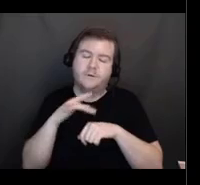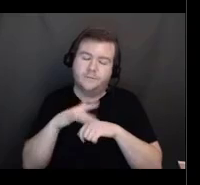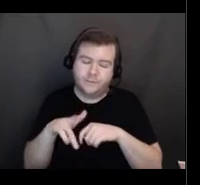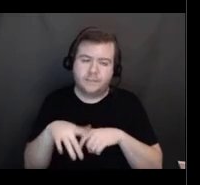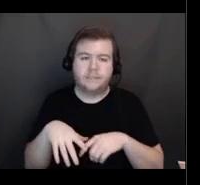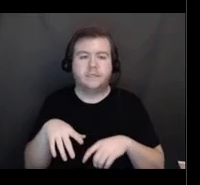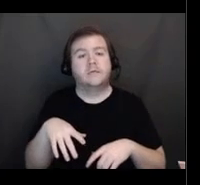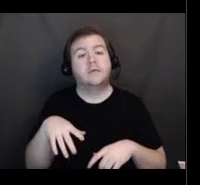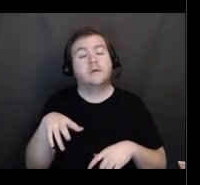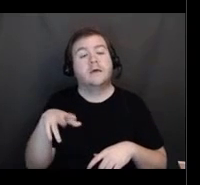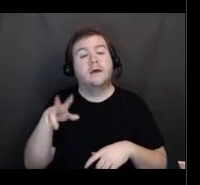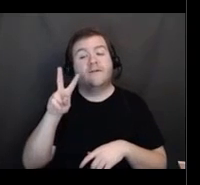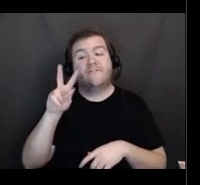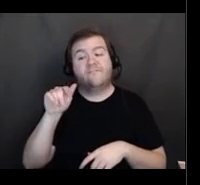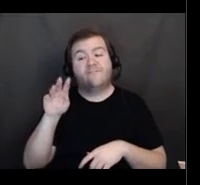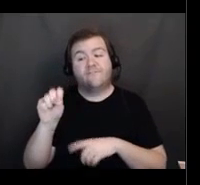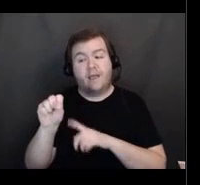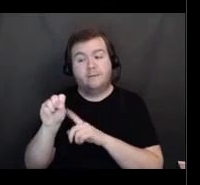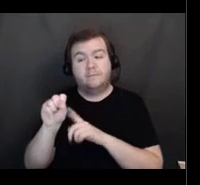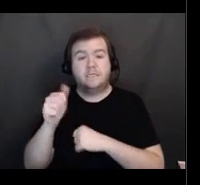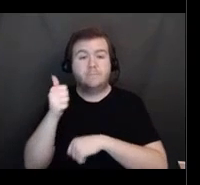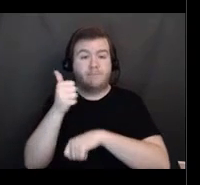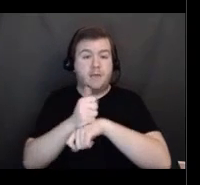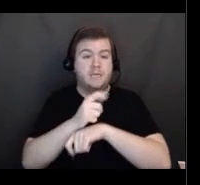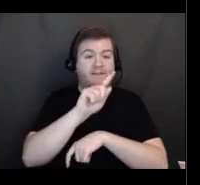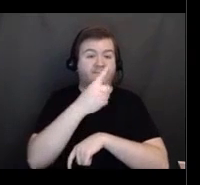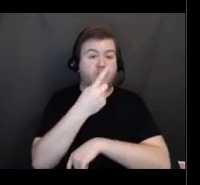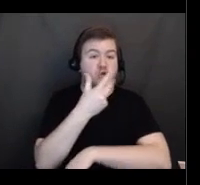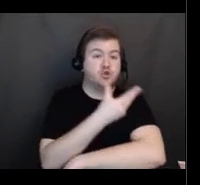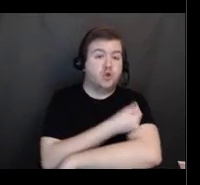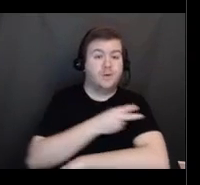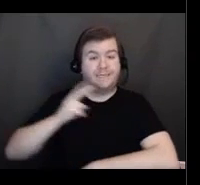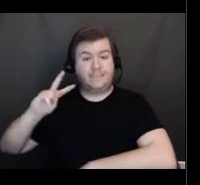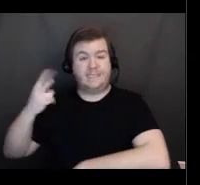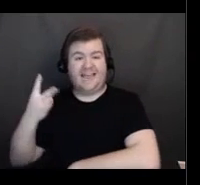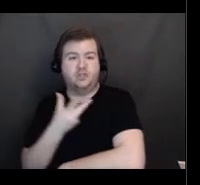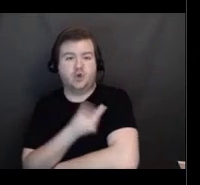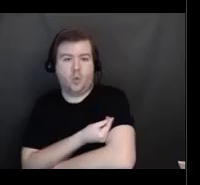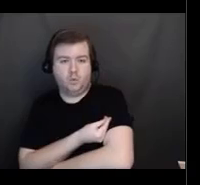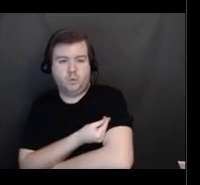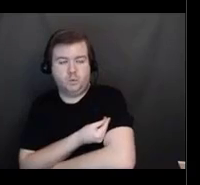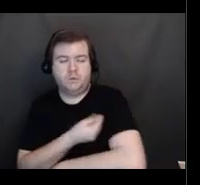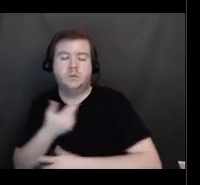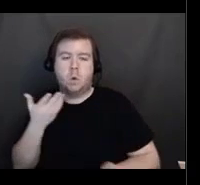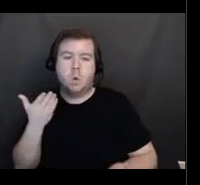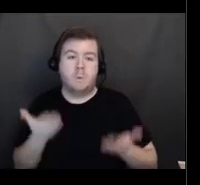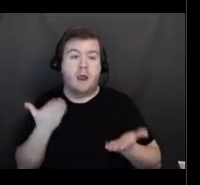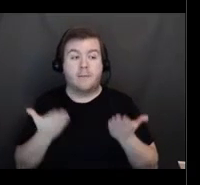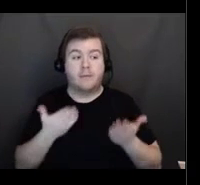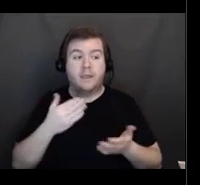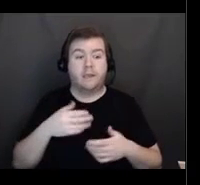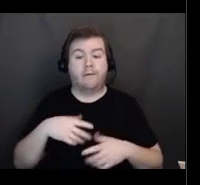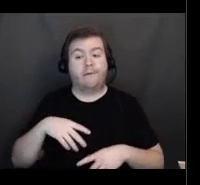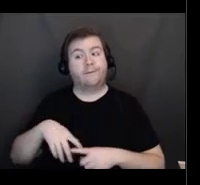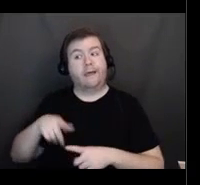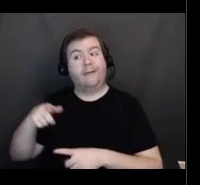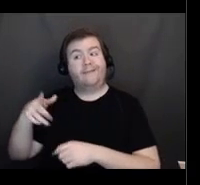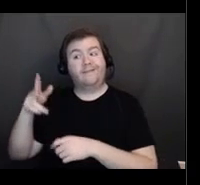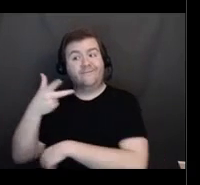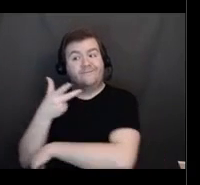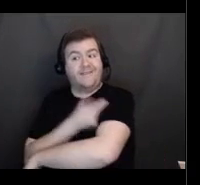second dose. So it may be, you know, it may be that the vaccine is available only for second dose folks.